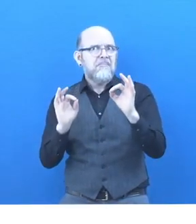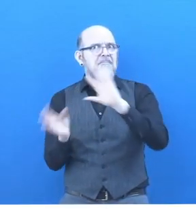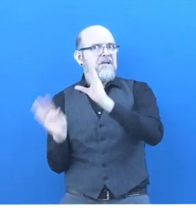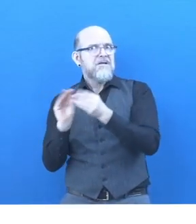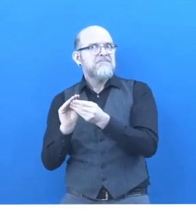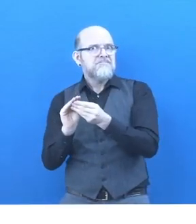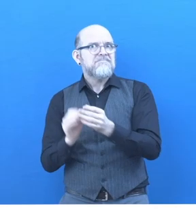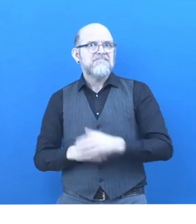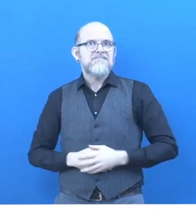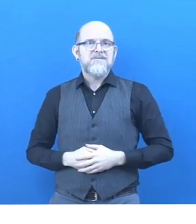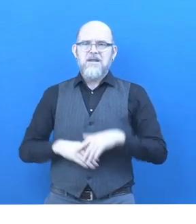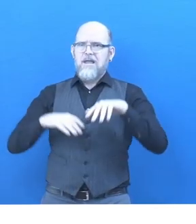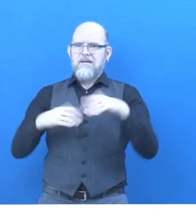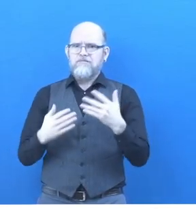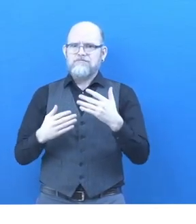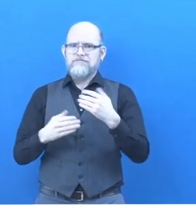ACAP work?